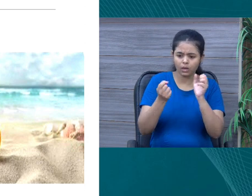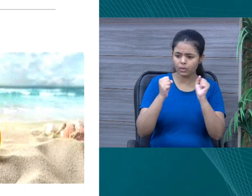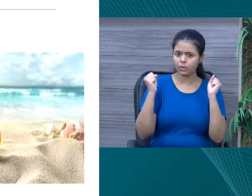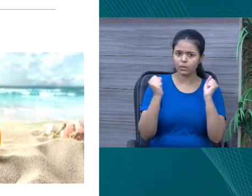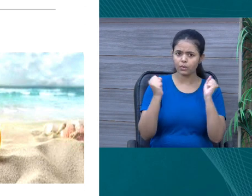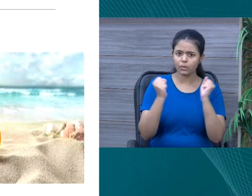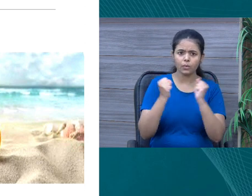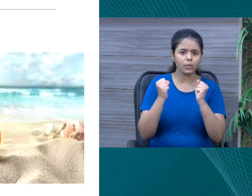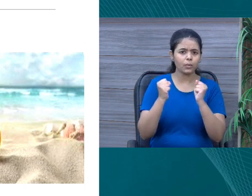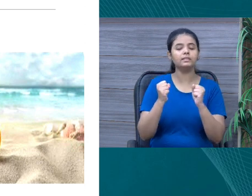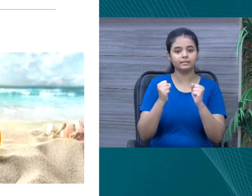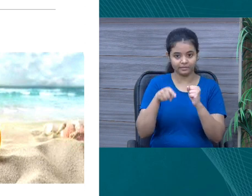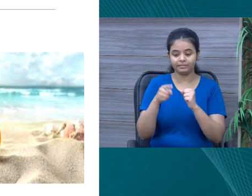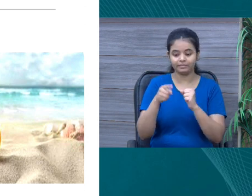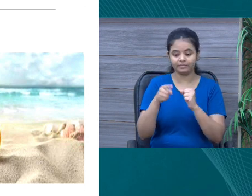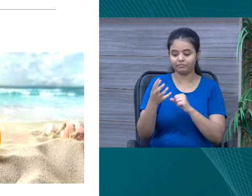The hand was freezing cold.